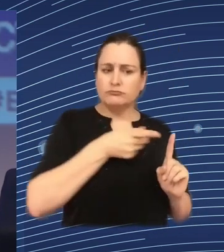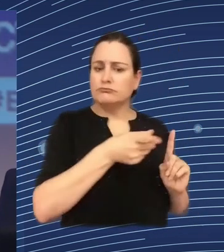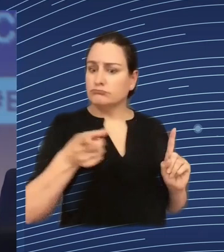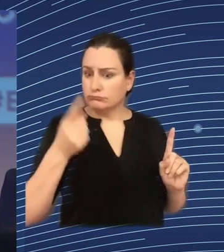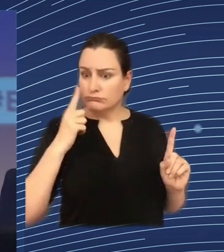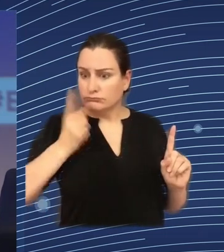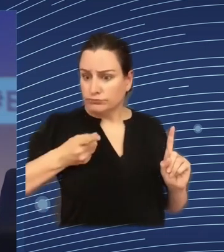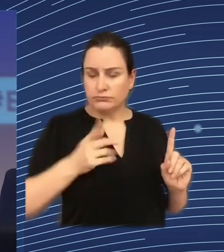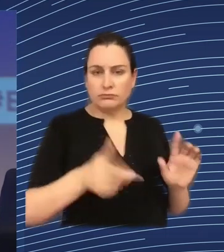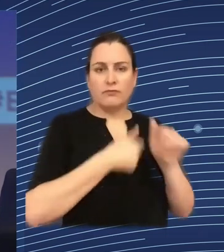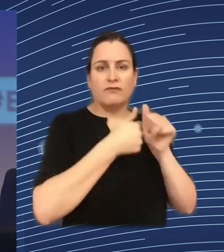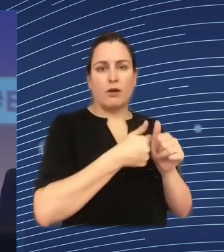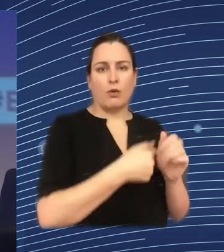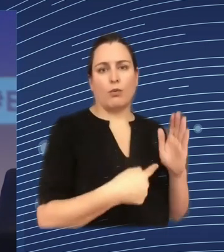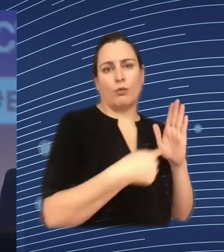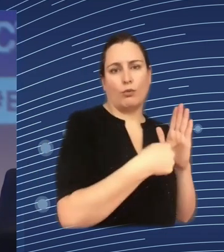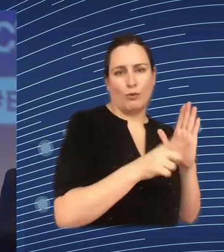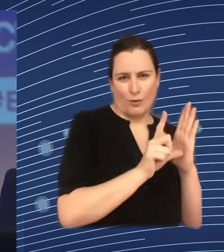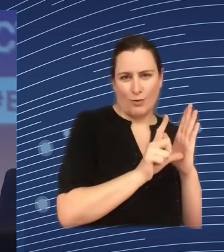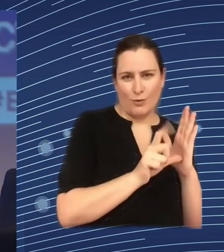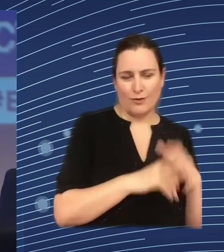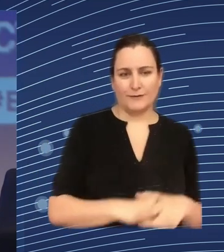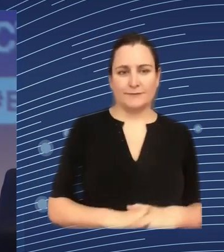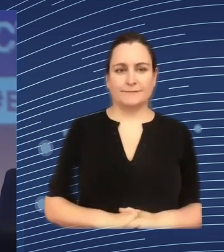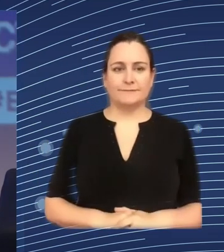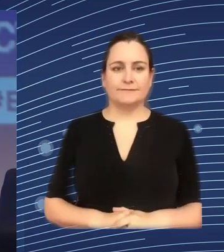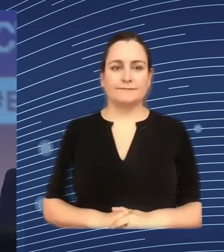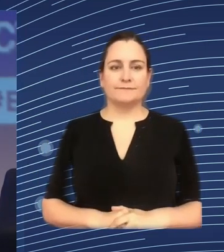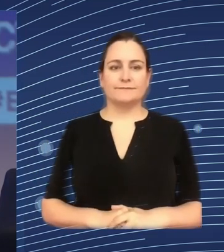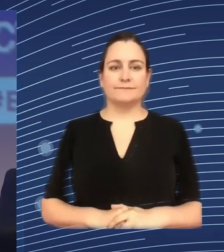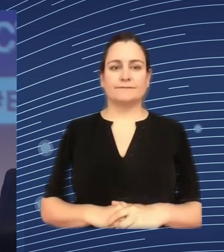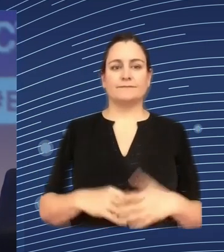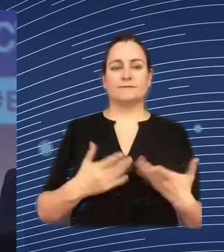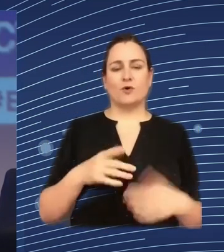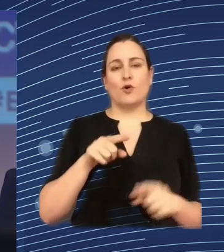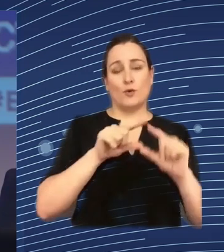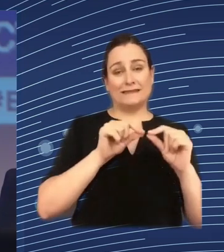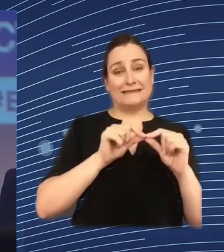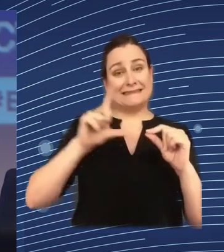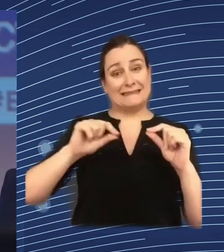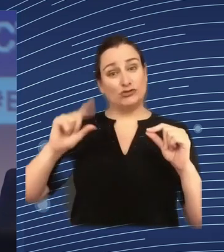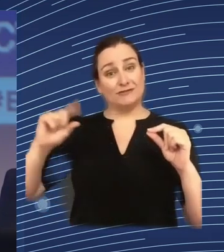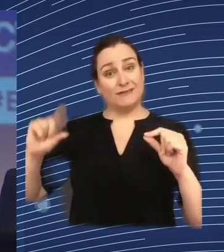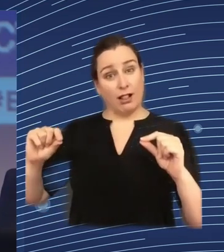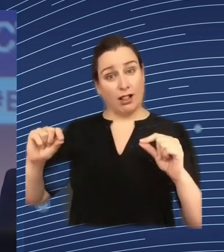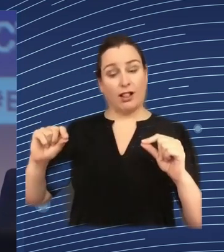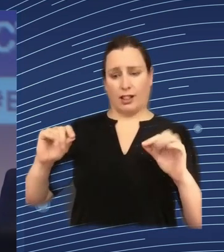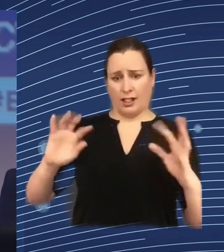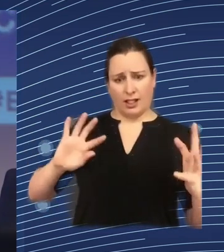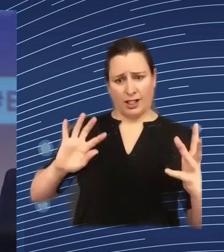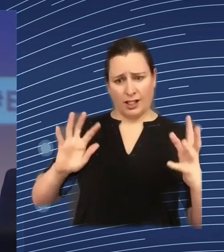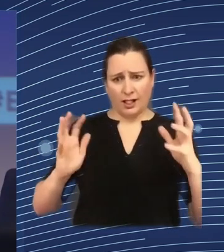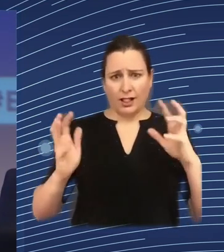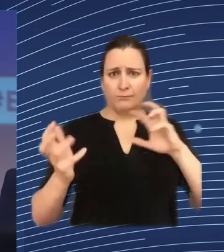increasing um digitalization that's a very difficult word for me especially